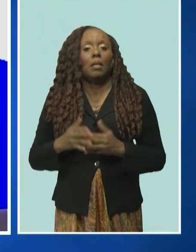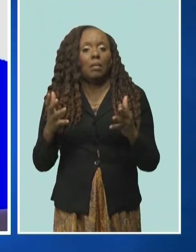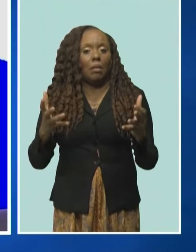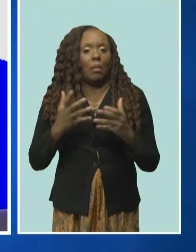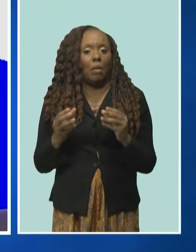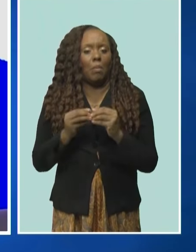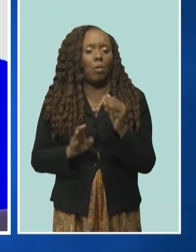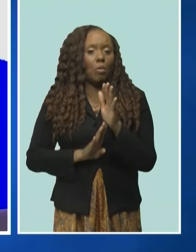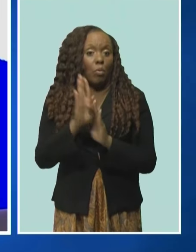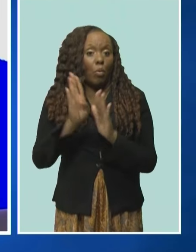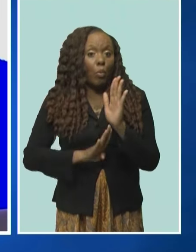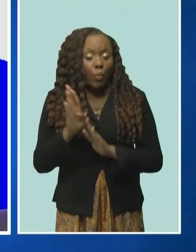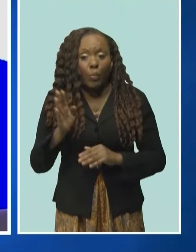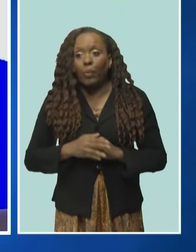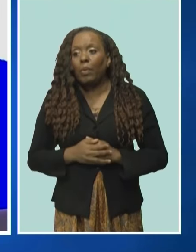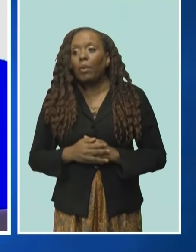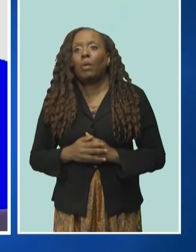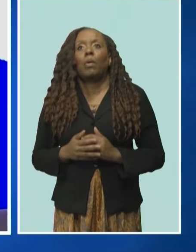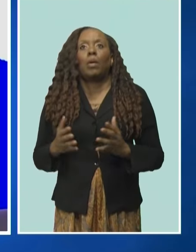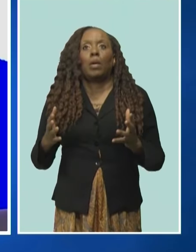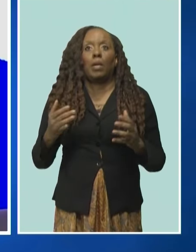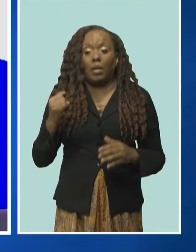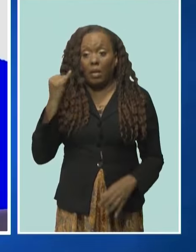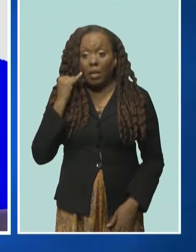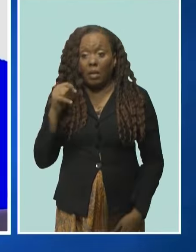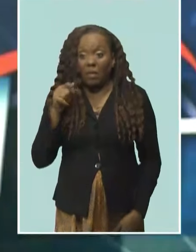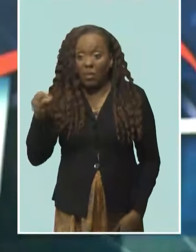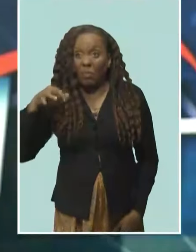that what is good for the goose is good for the gander.